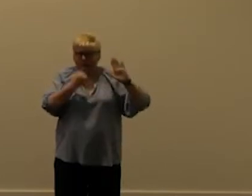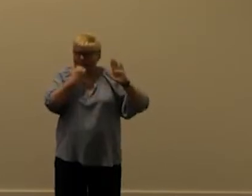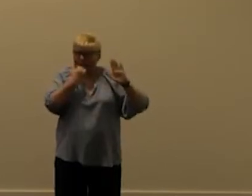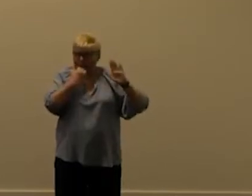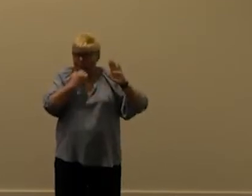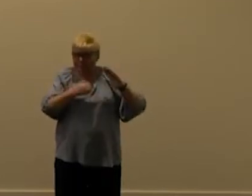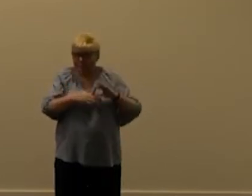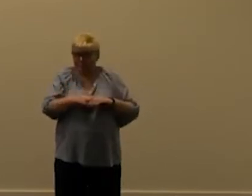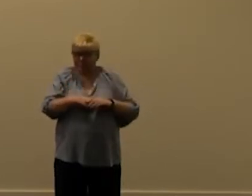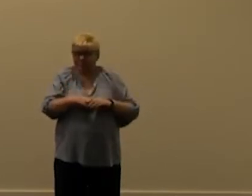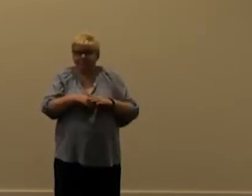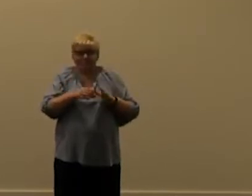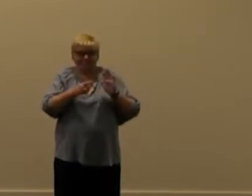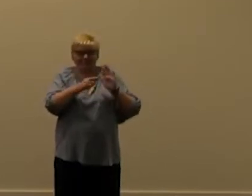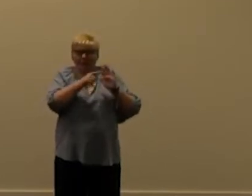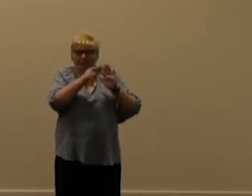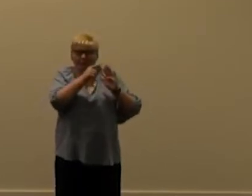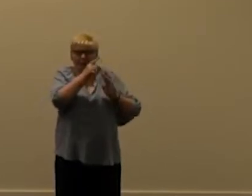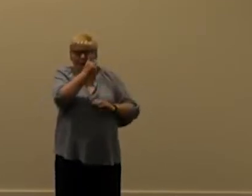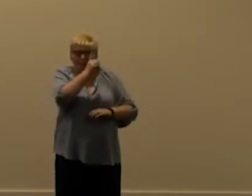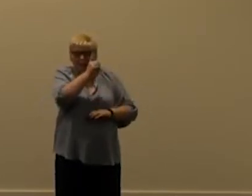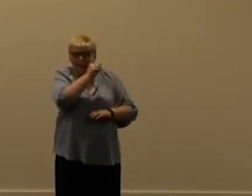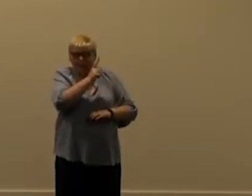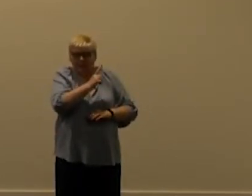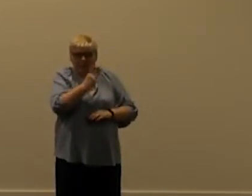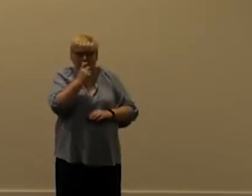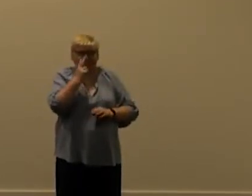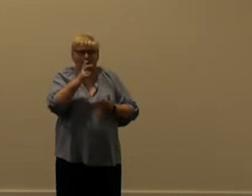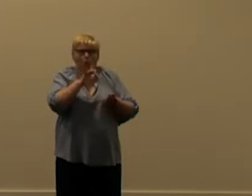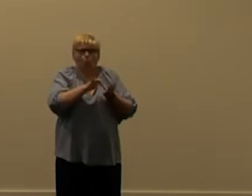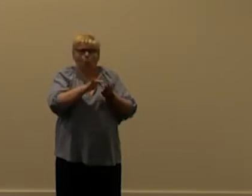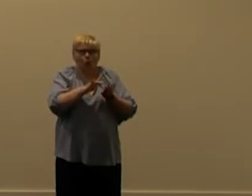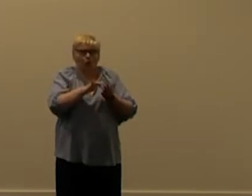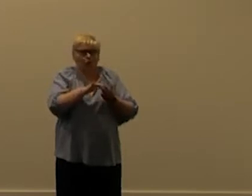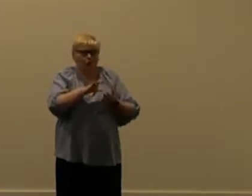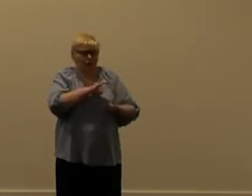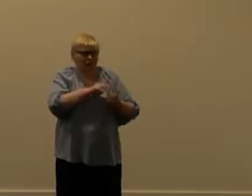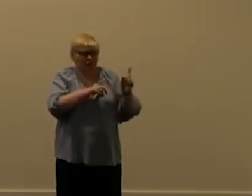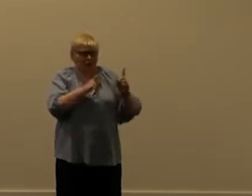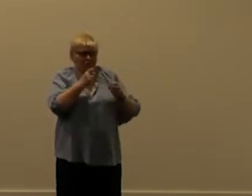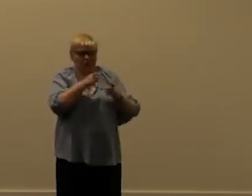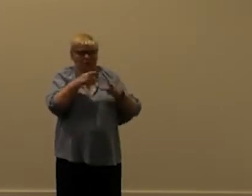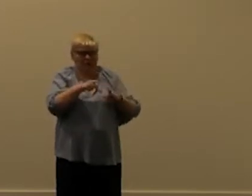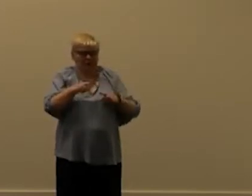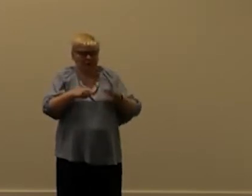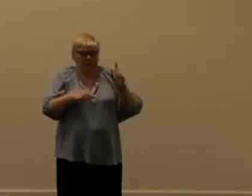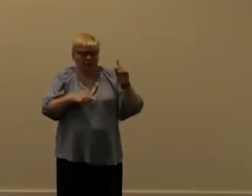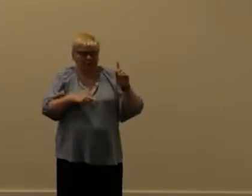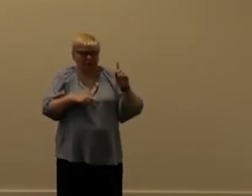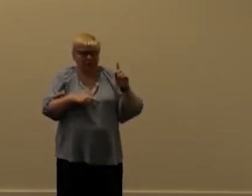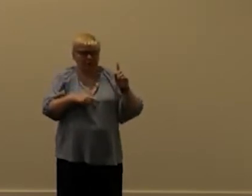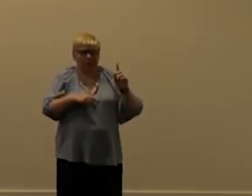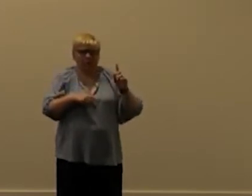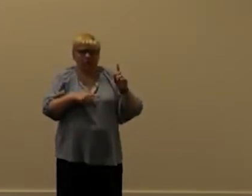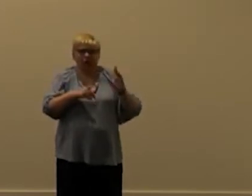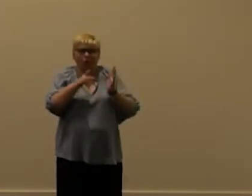and then you can see the um the caller id in this case you see a lot of system here and then you have